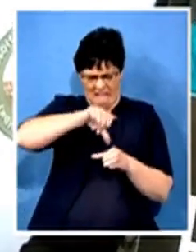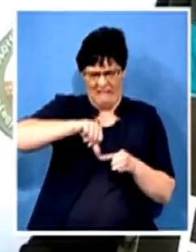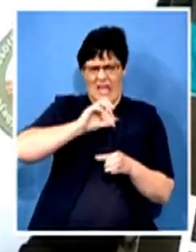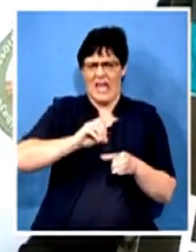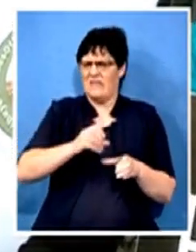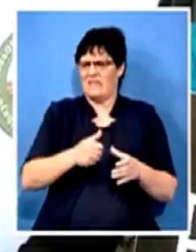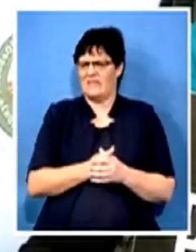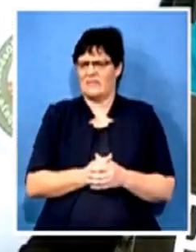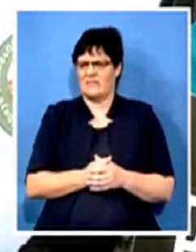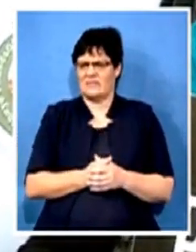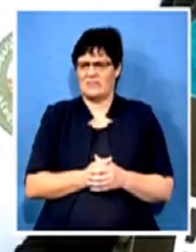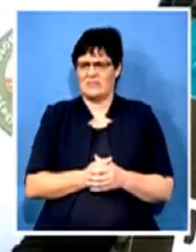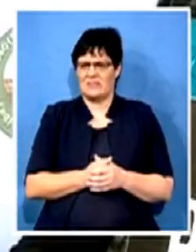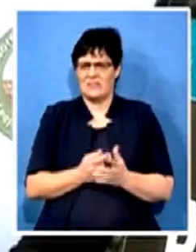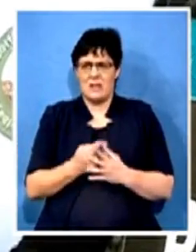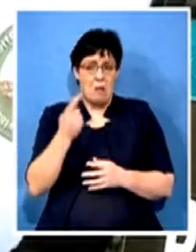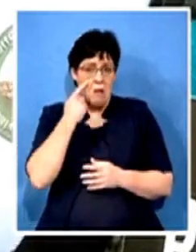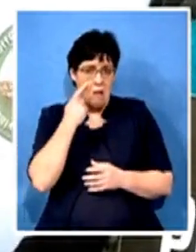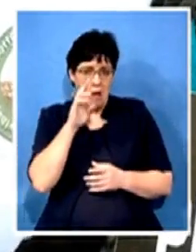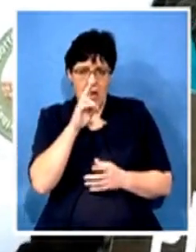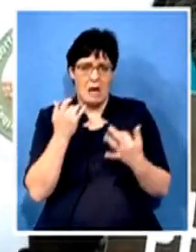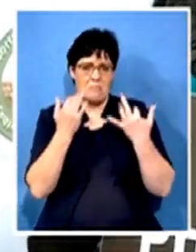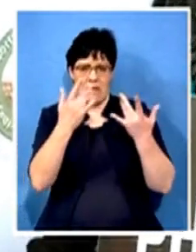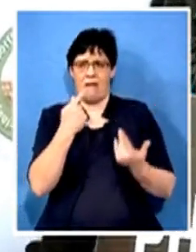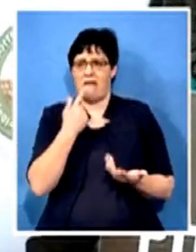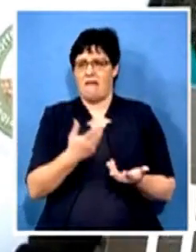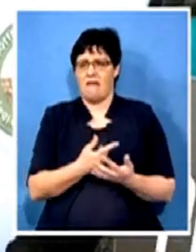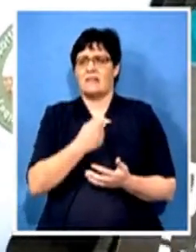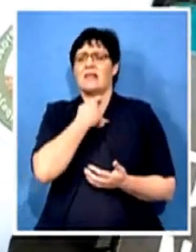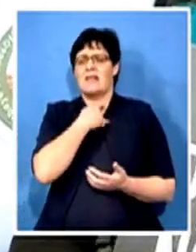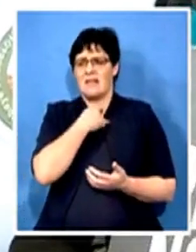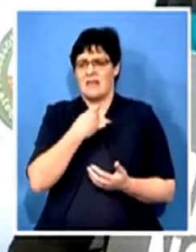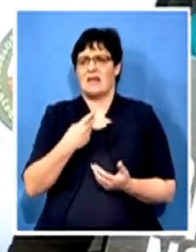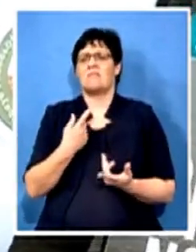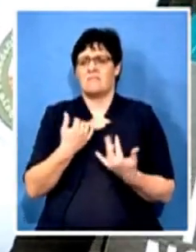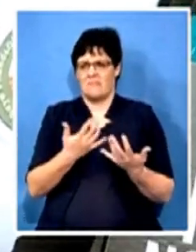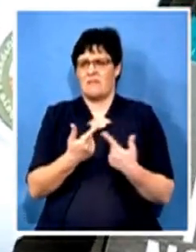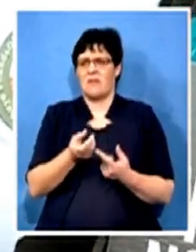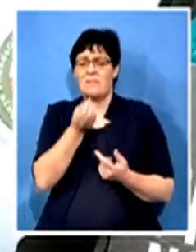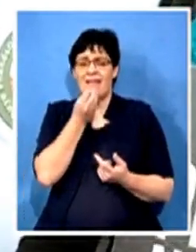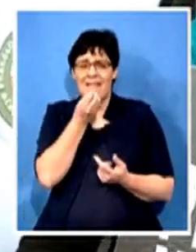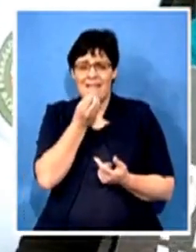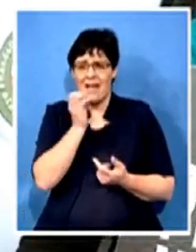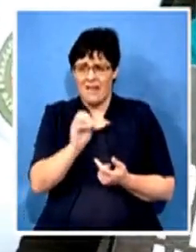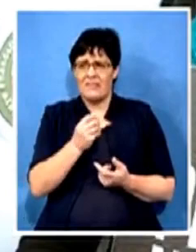I have to fight for the and I have to fight for country.